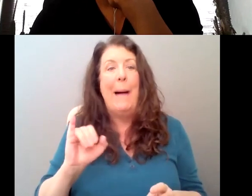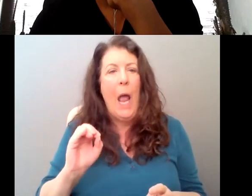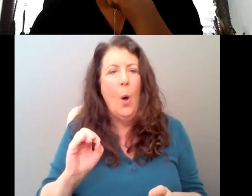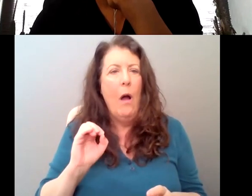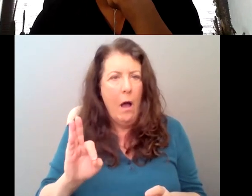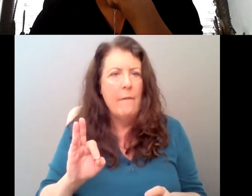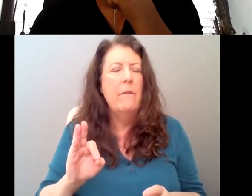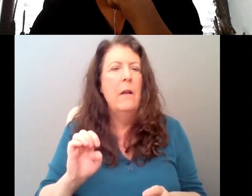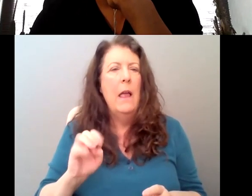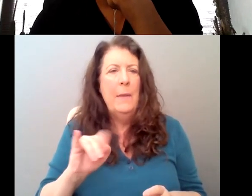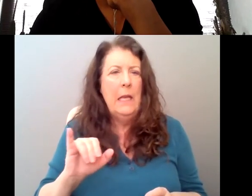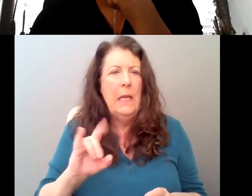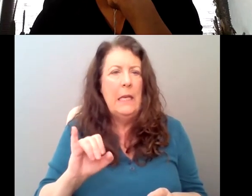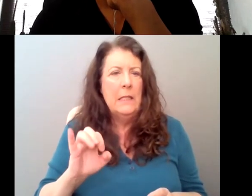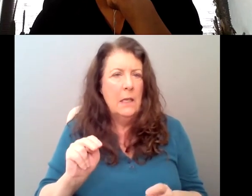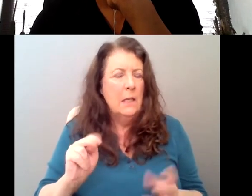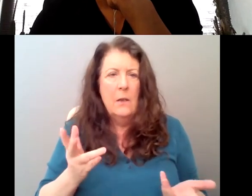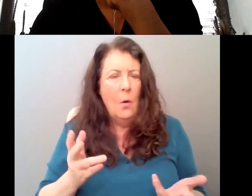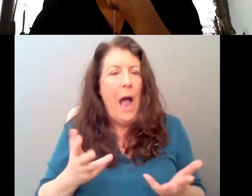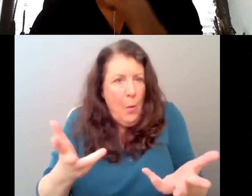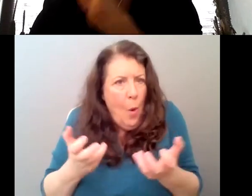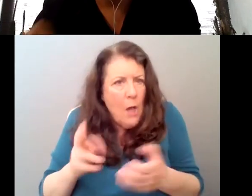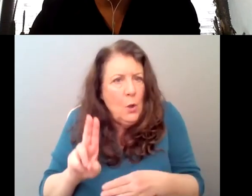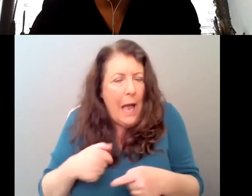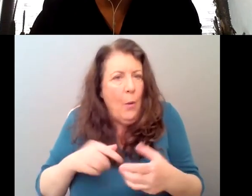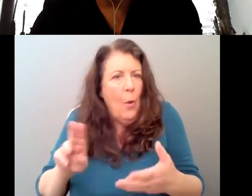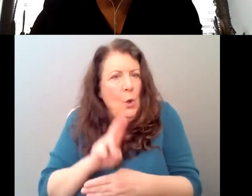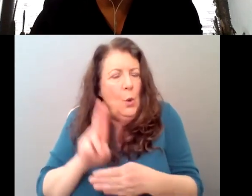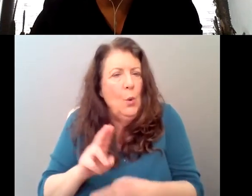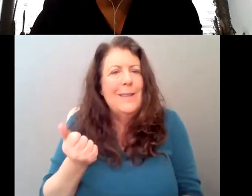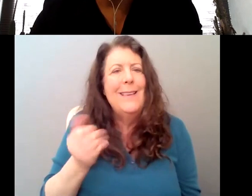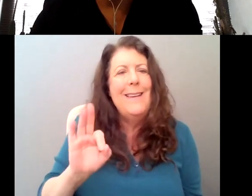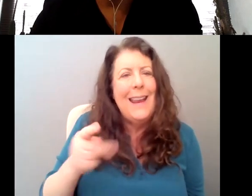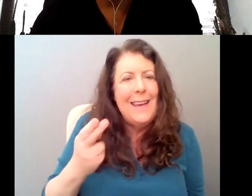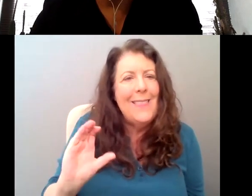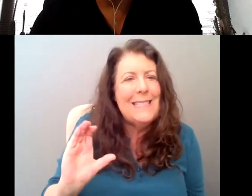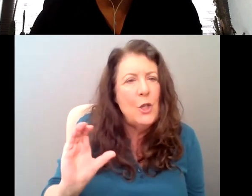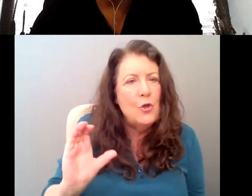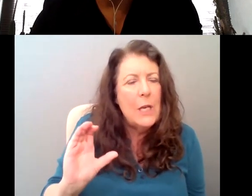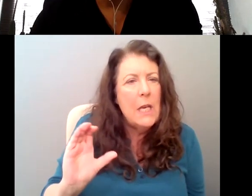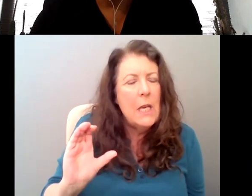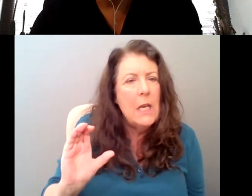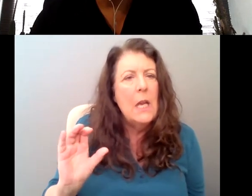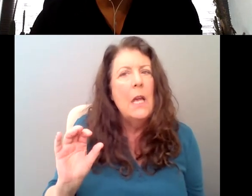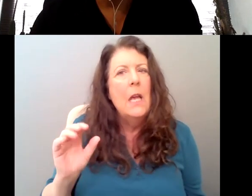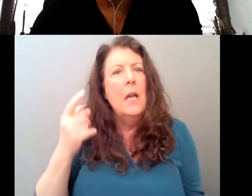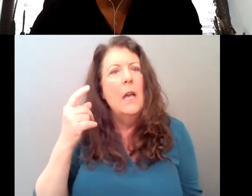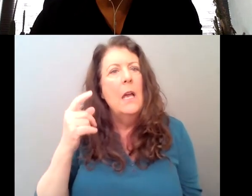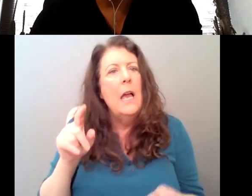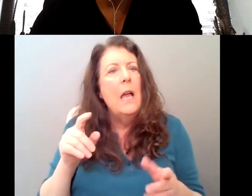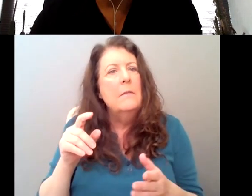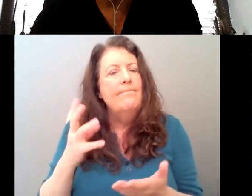definitely, you know, I want to use the 19th century as a filter or